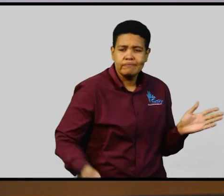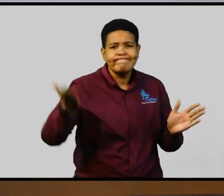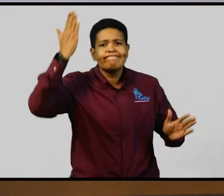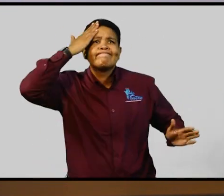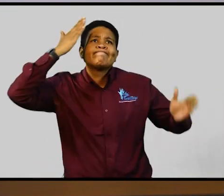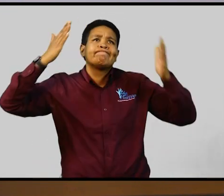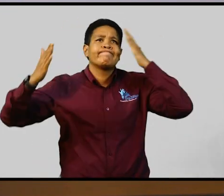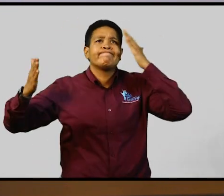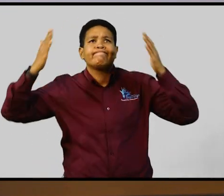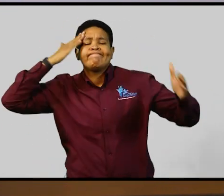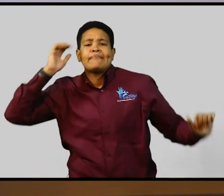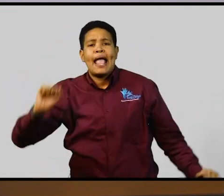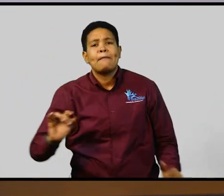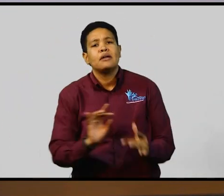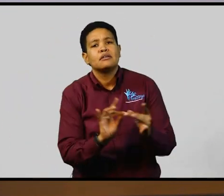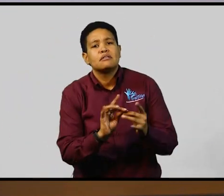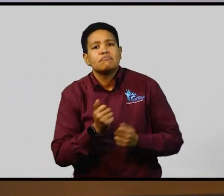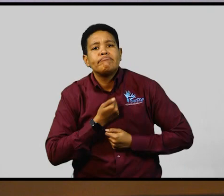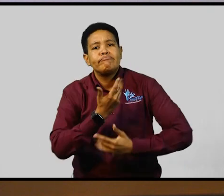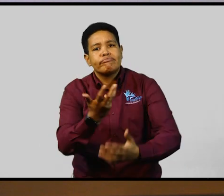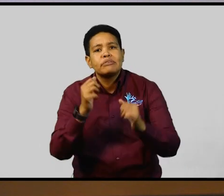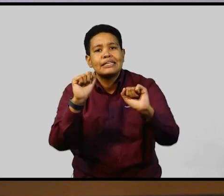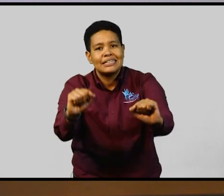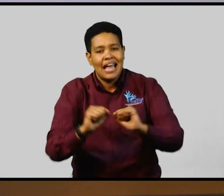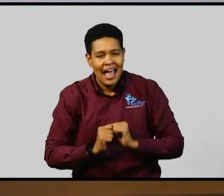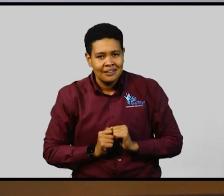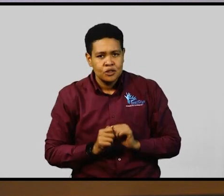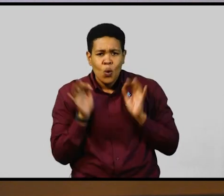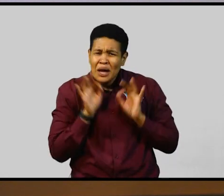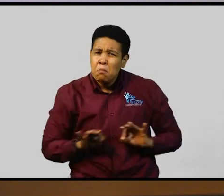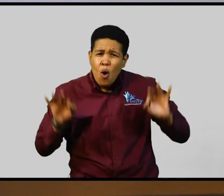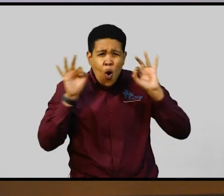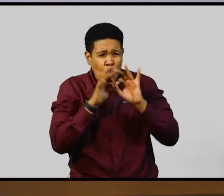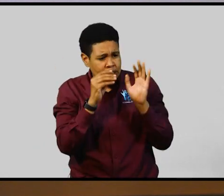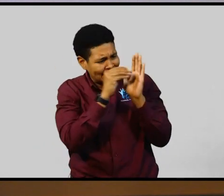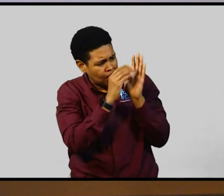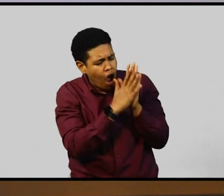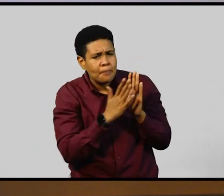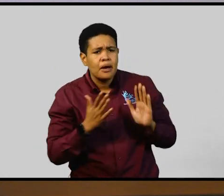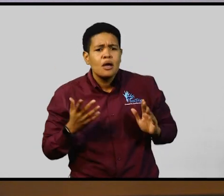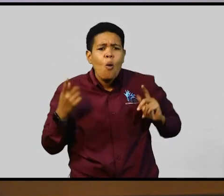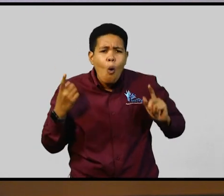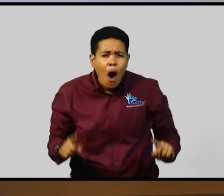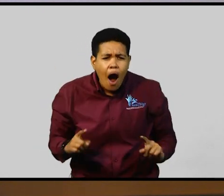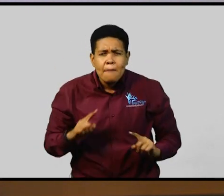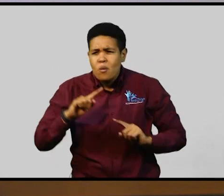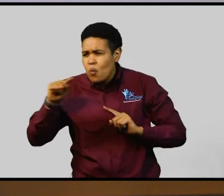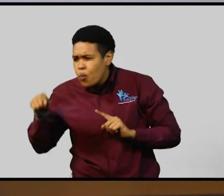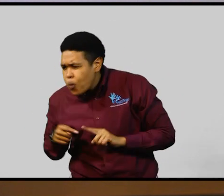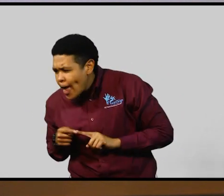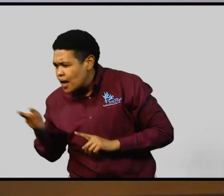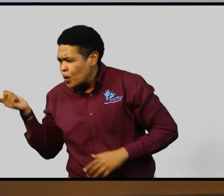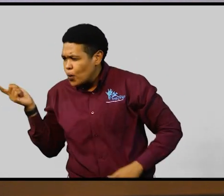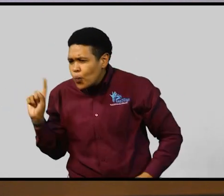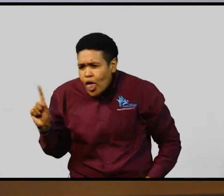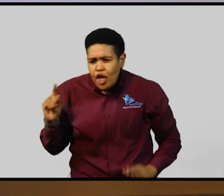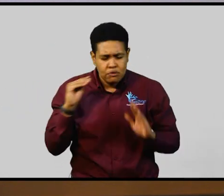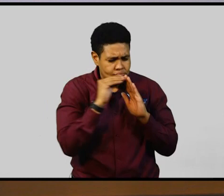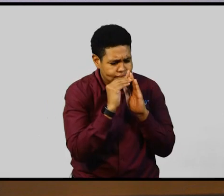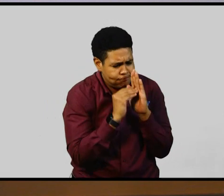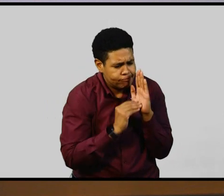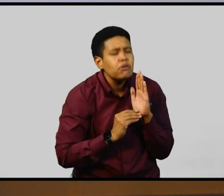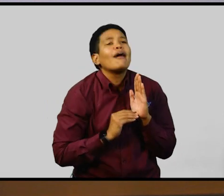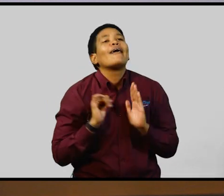it. And so, you know, I mean, the process of documentation is going to be very much important. And for the